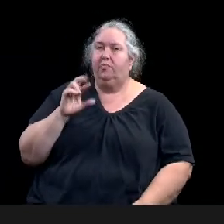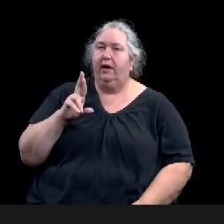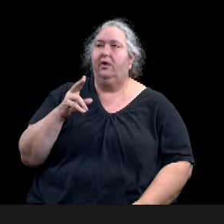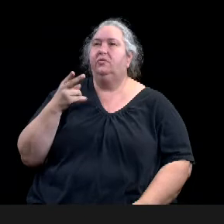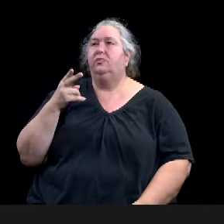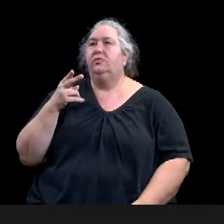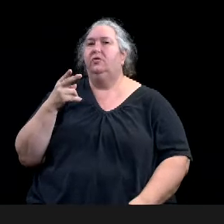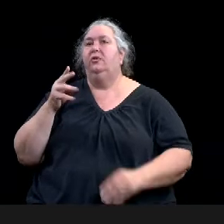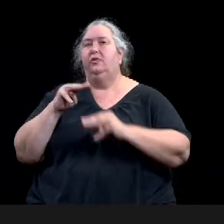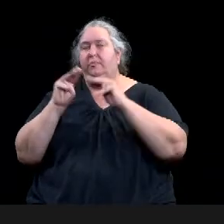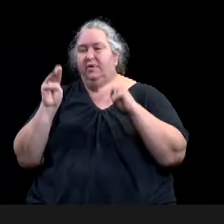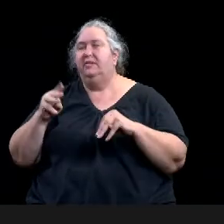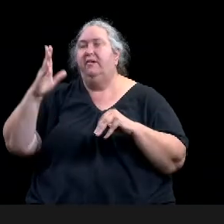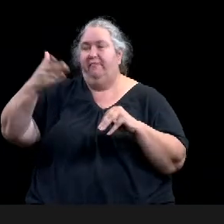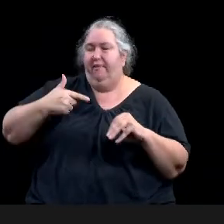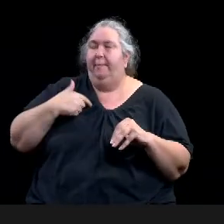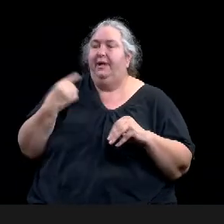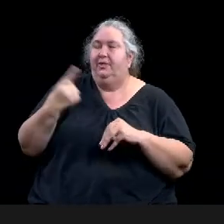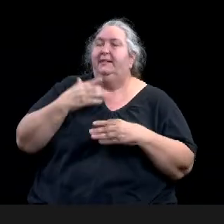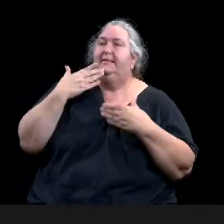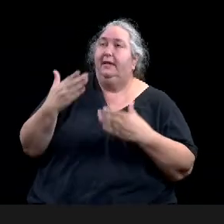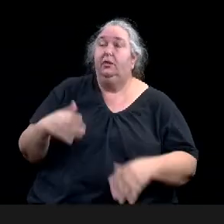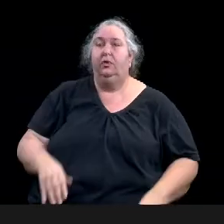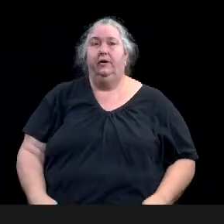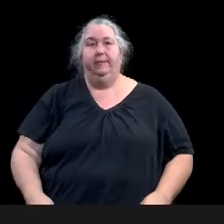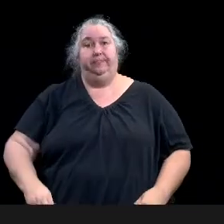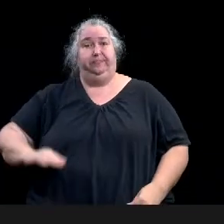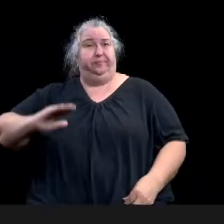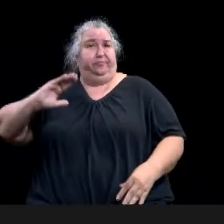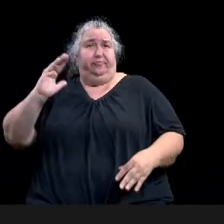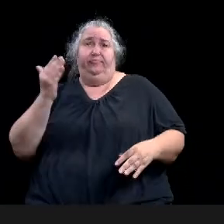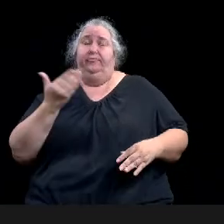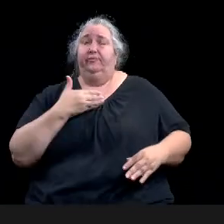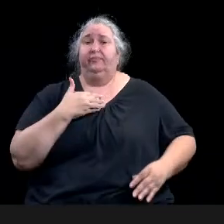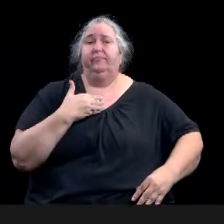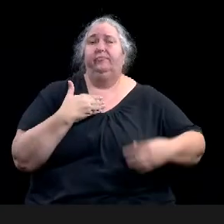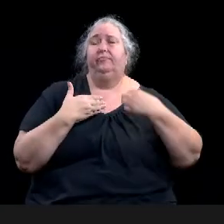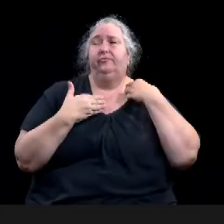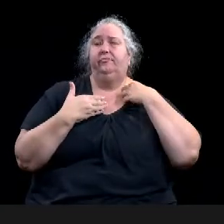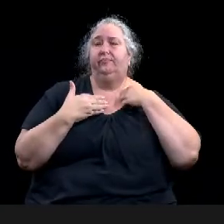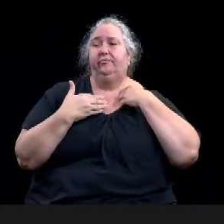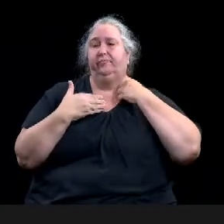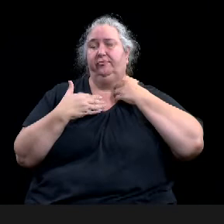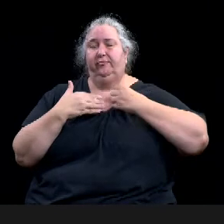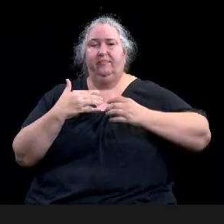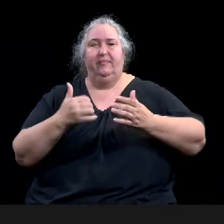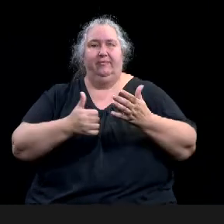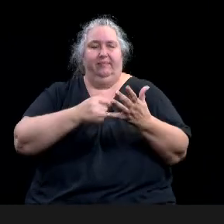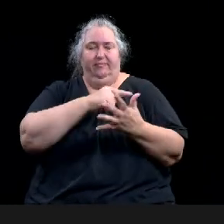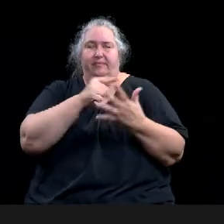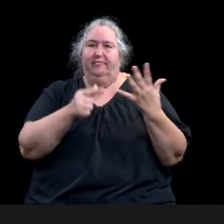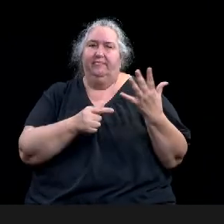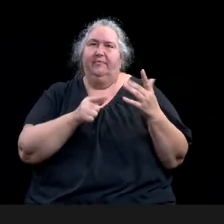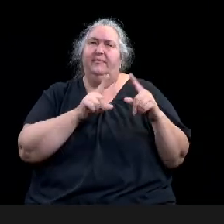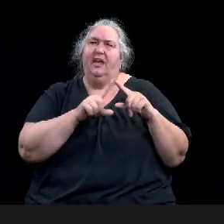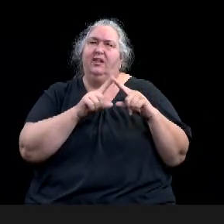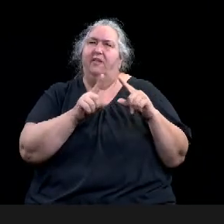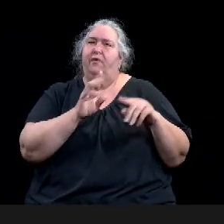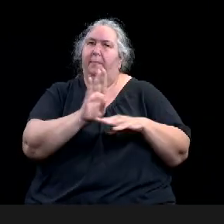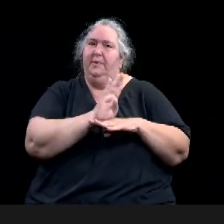different firms. And the reason why we structured it that way was to give a complete report. Um,